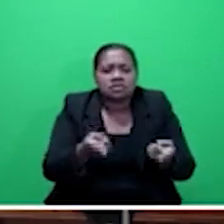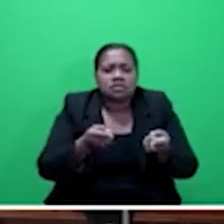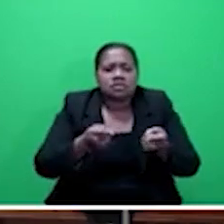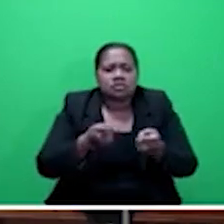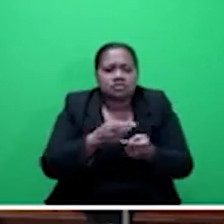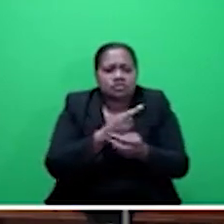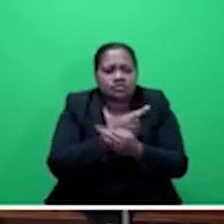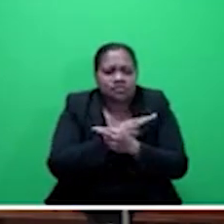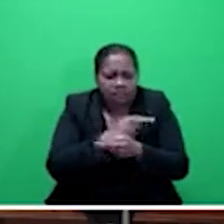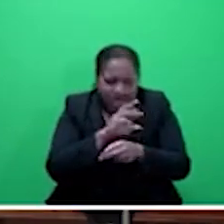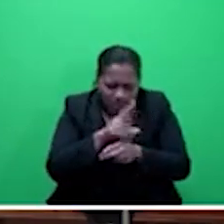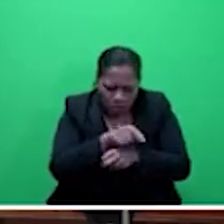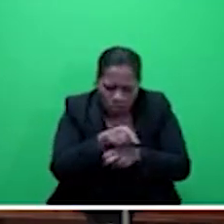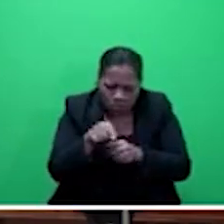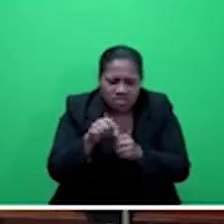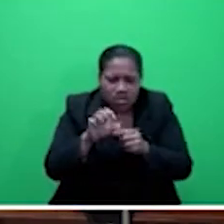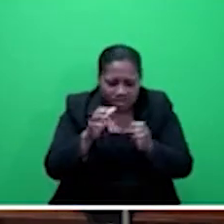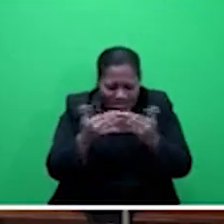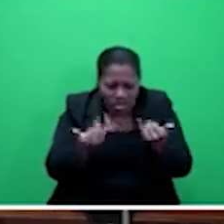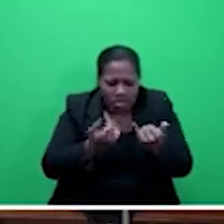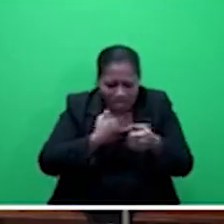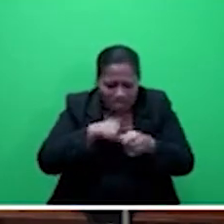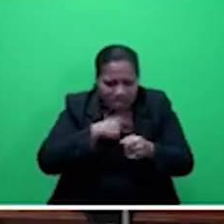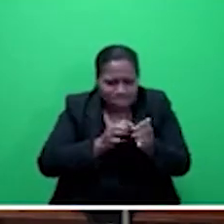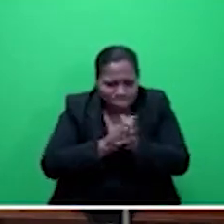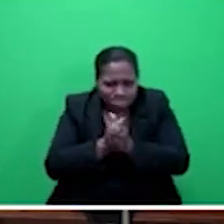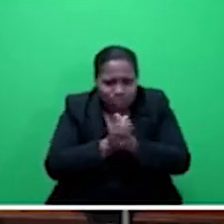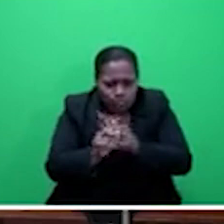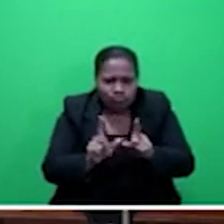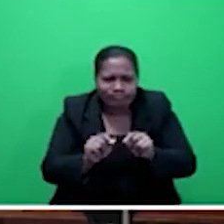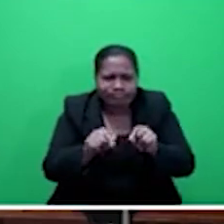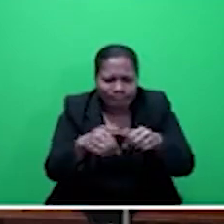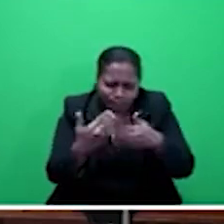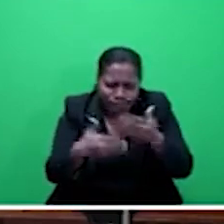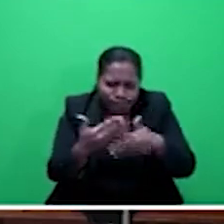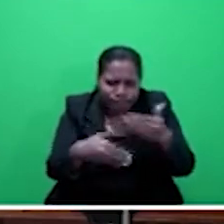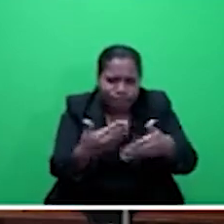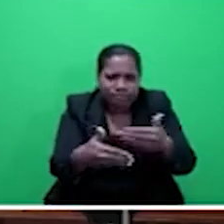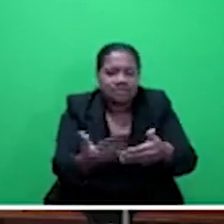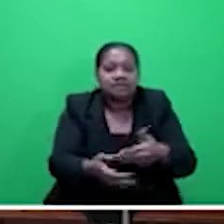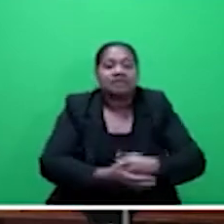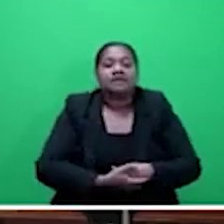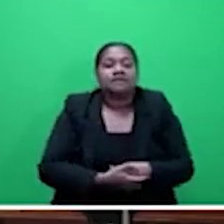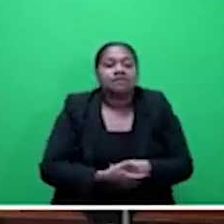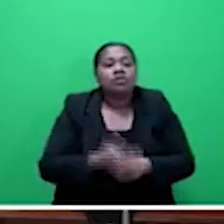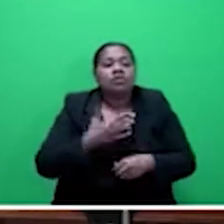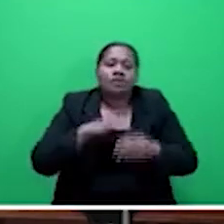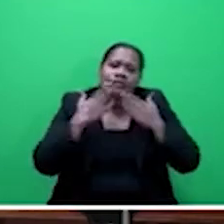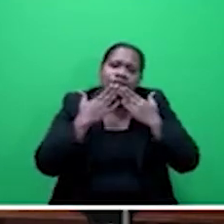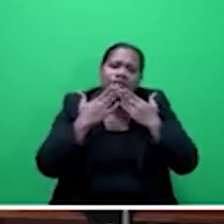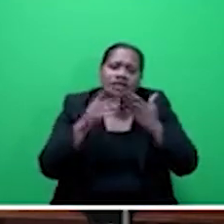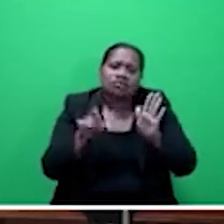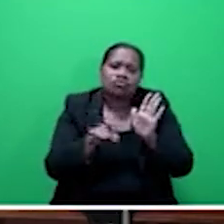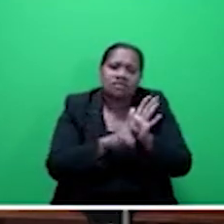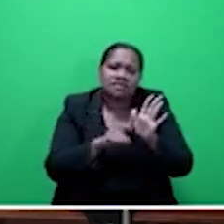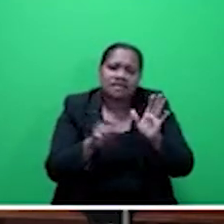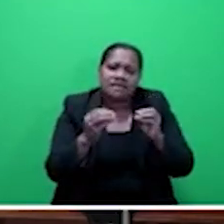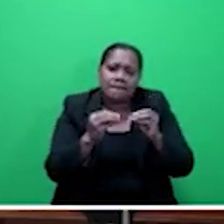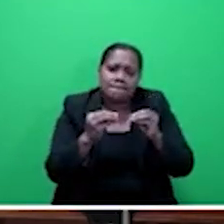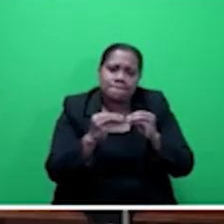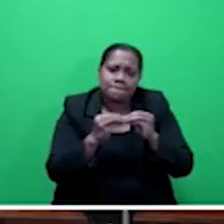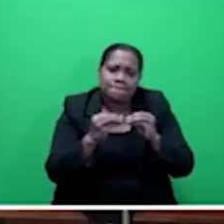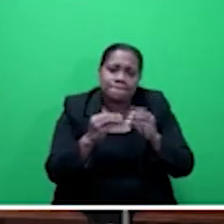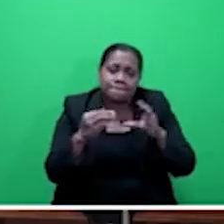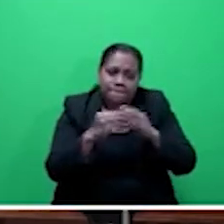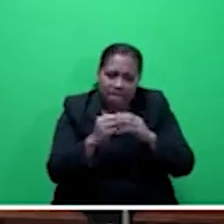insurances, et cetera, we're looking forward to that, you know, being furthered along the track. And we'd like to, of course, thank the Reserve Bank of Fiji for the regulatory oversight.